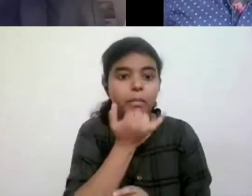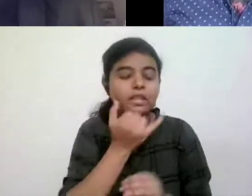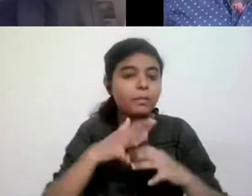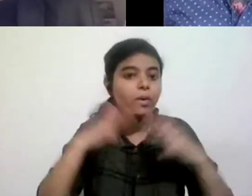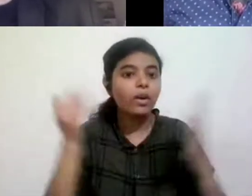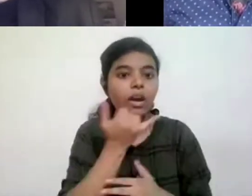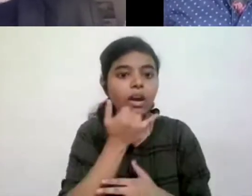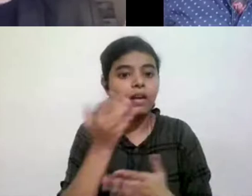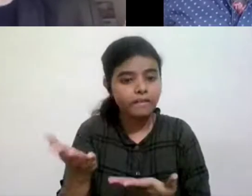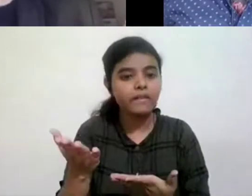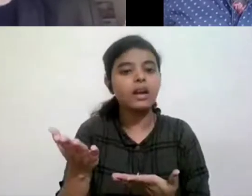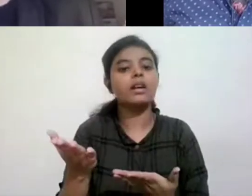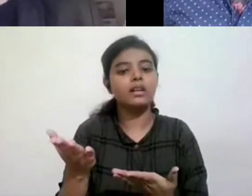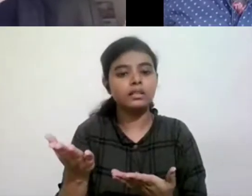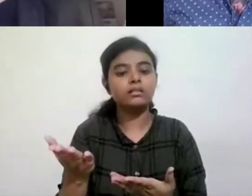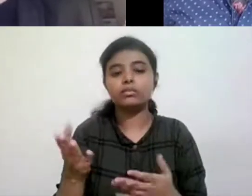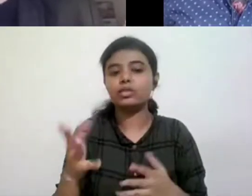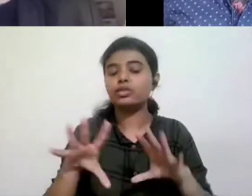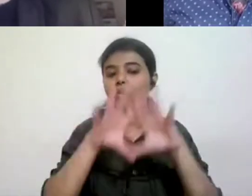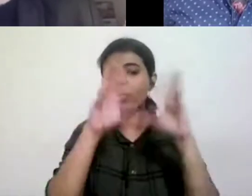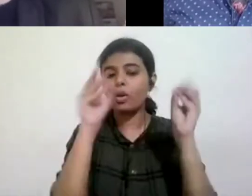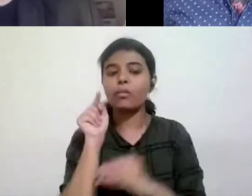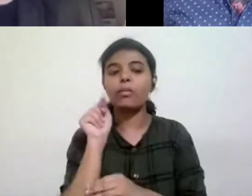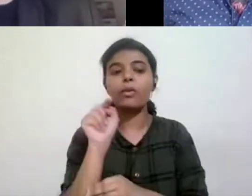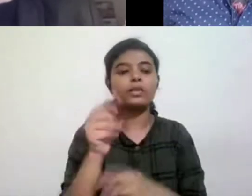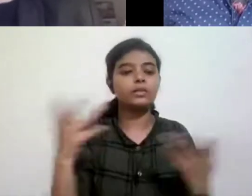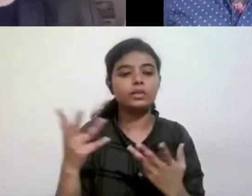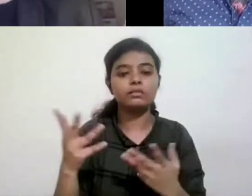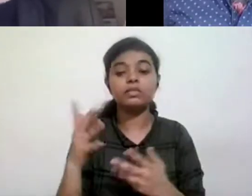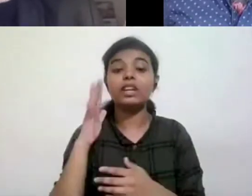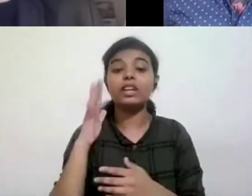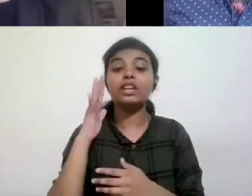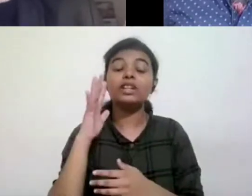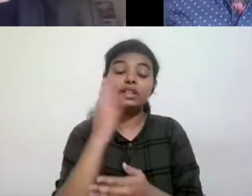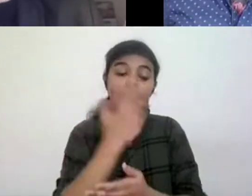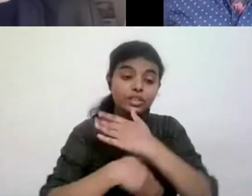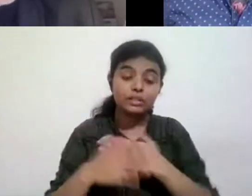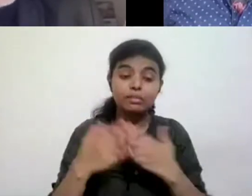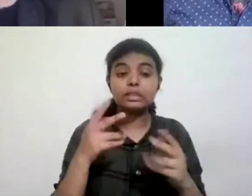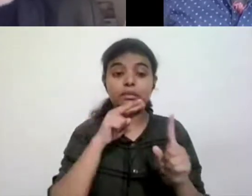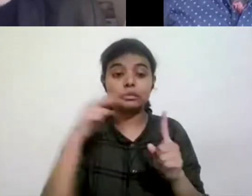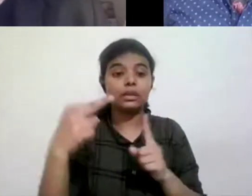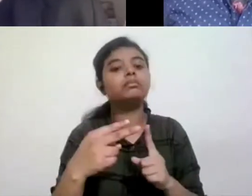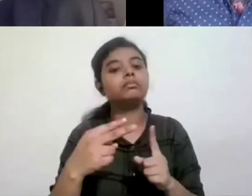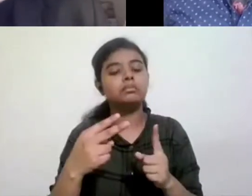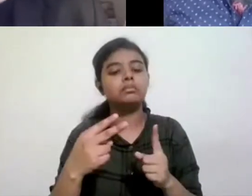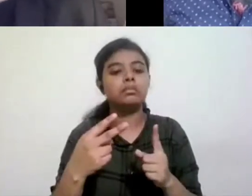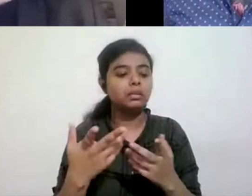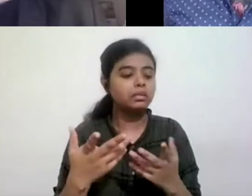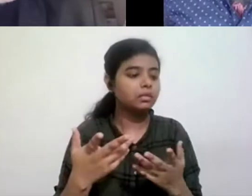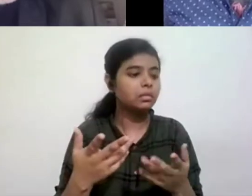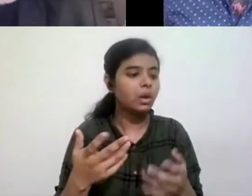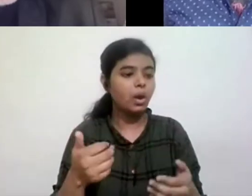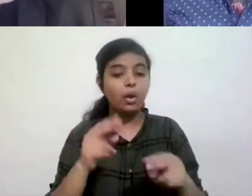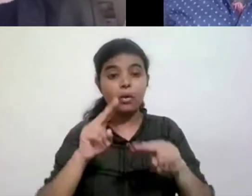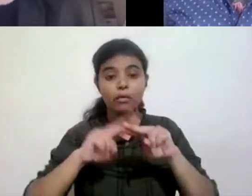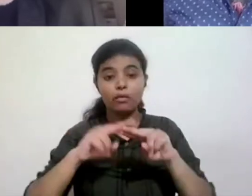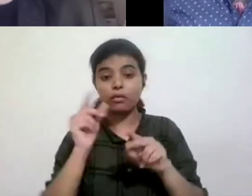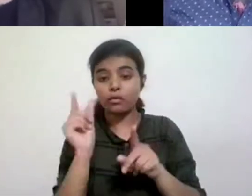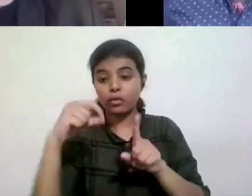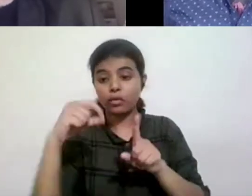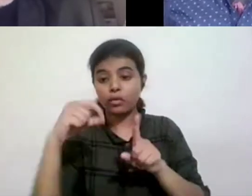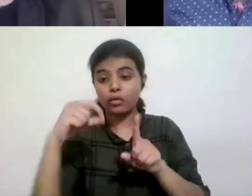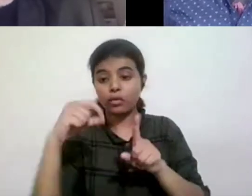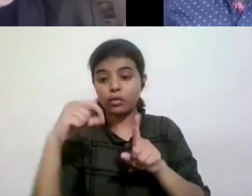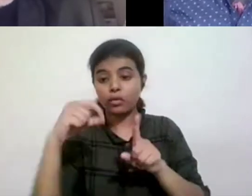um, so yeah, this is, the whole point is that the disability perspective will change the nature of how we do Foucault or others like